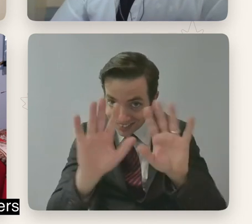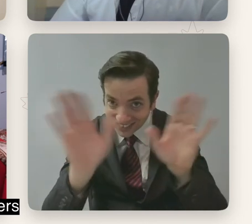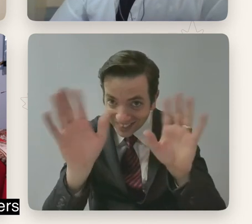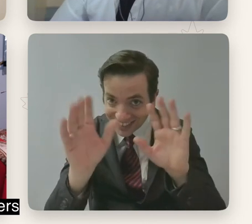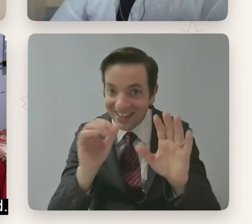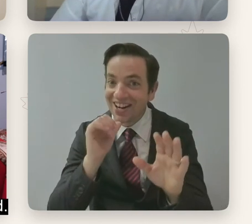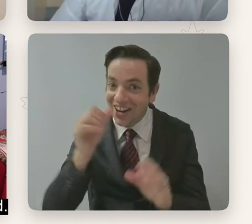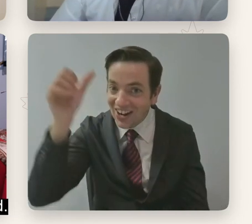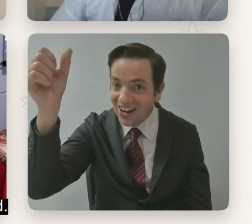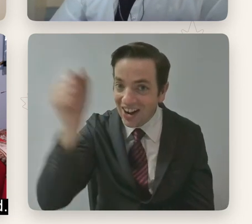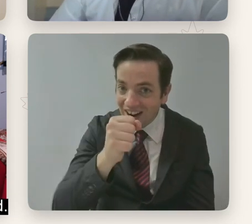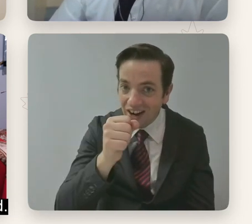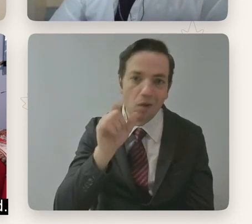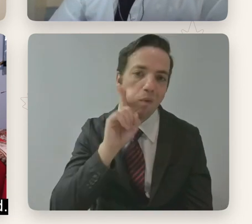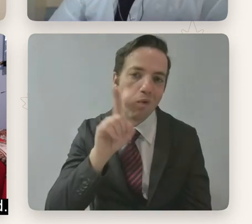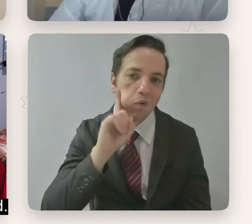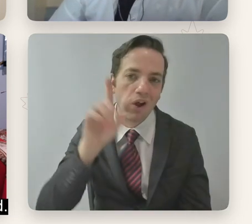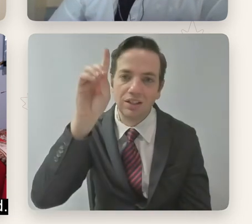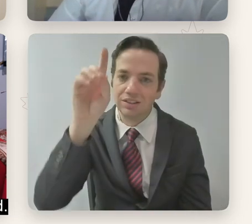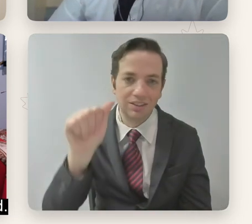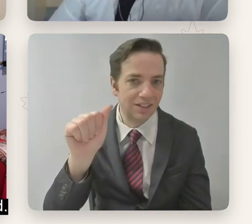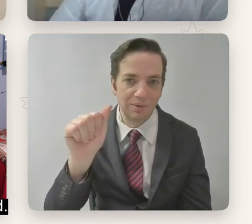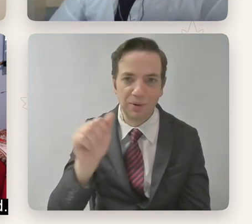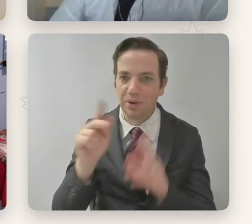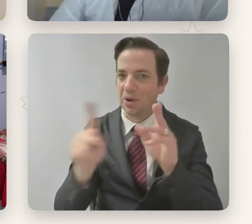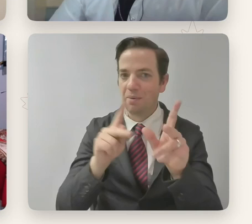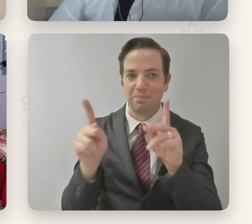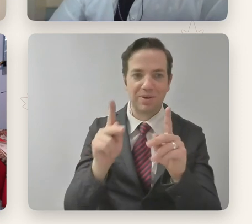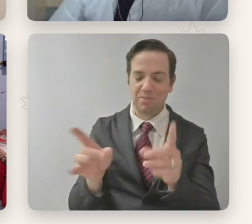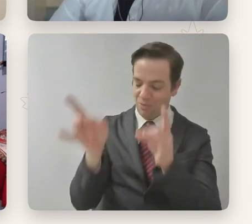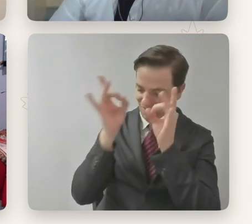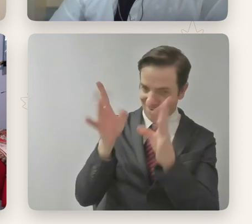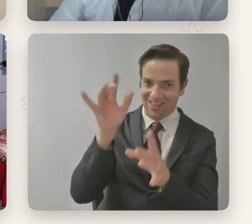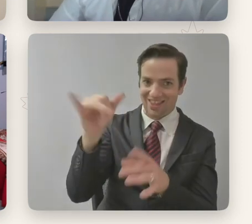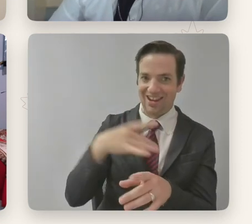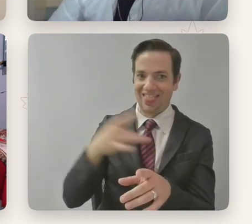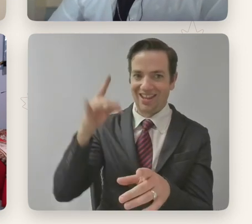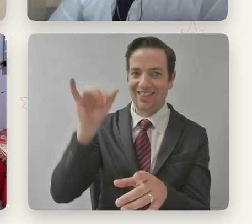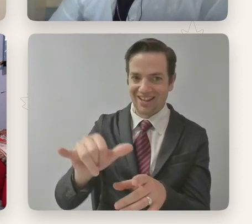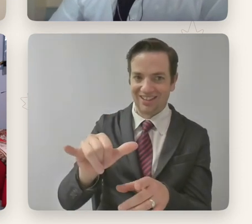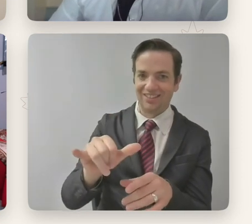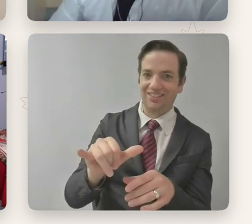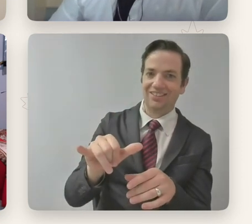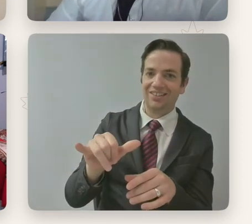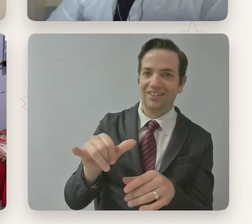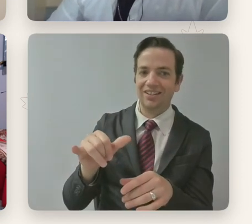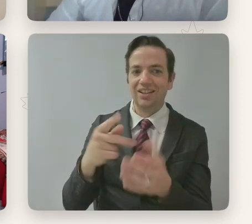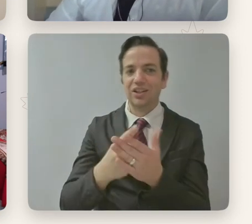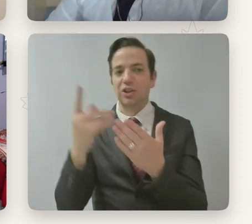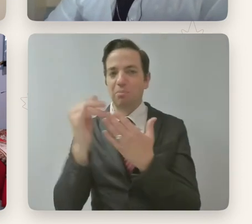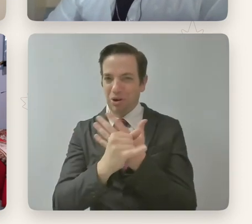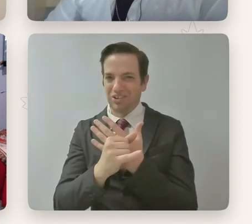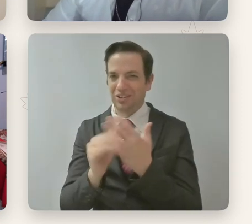-disabled performers as disabled characters because you'll be lambasted. I like that as a sort of concrete suggestion. I think also because the, the